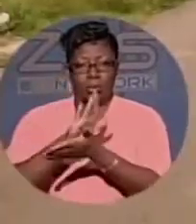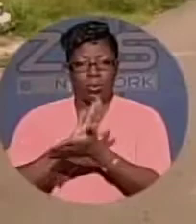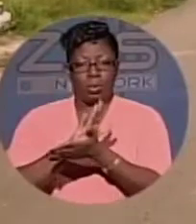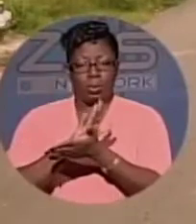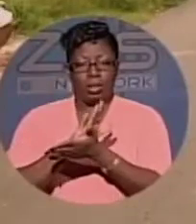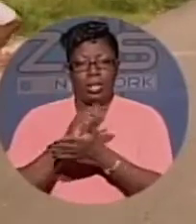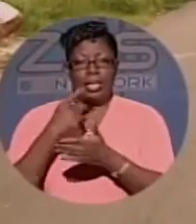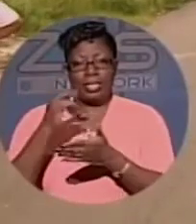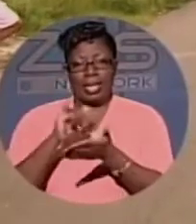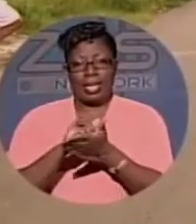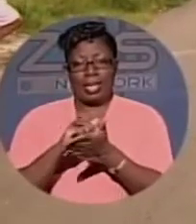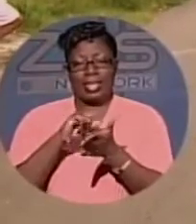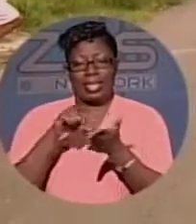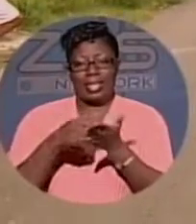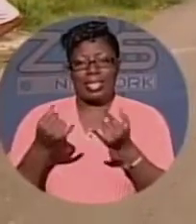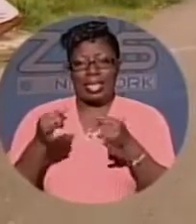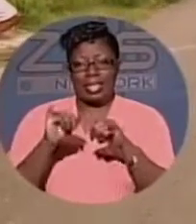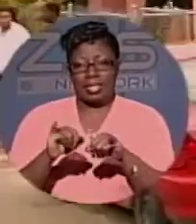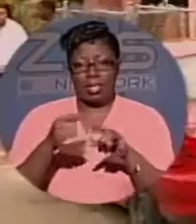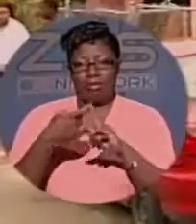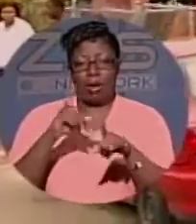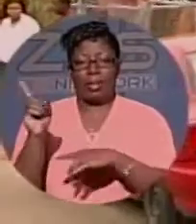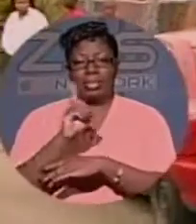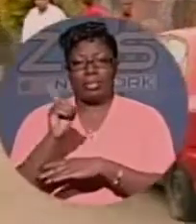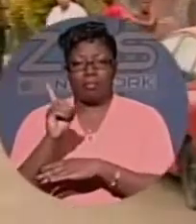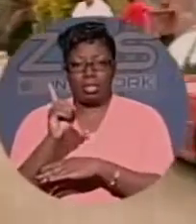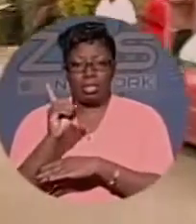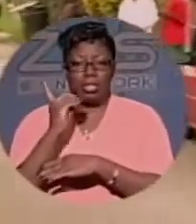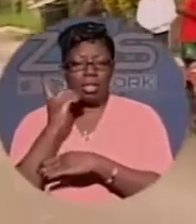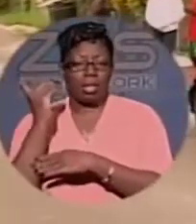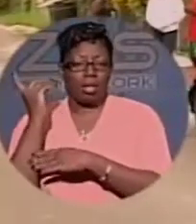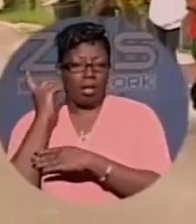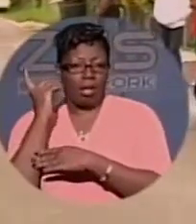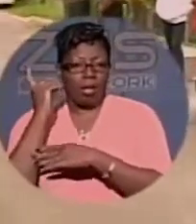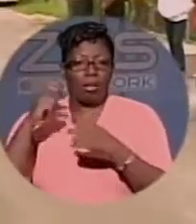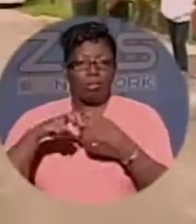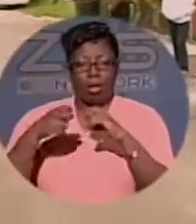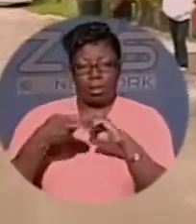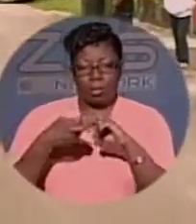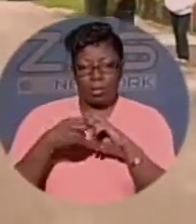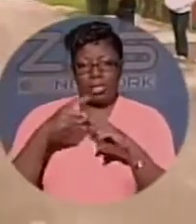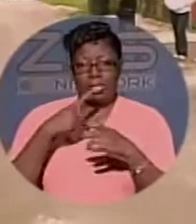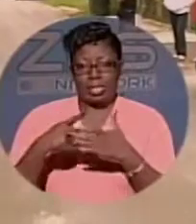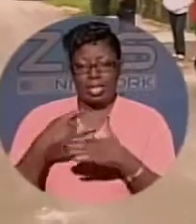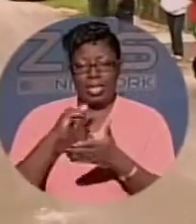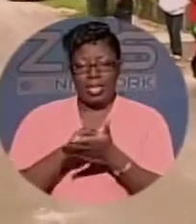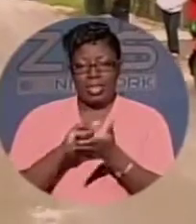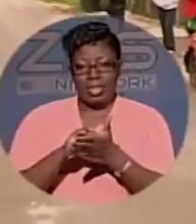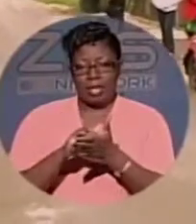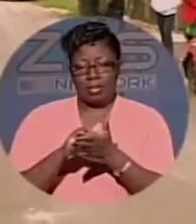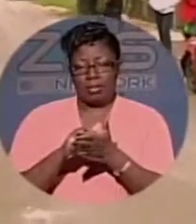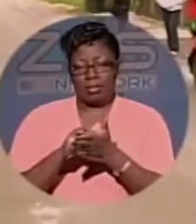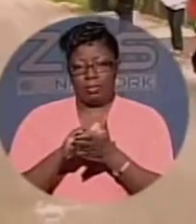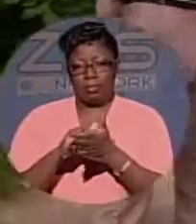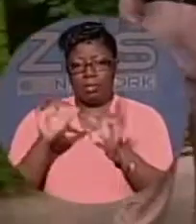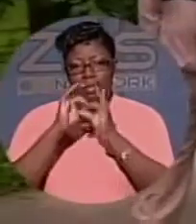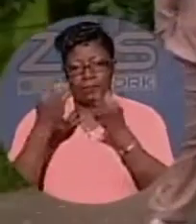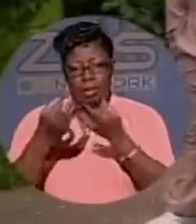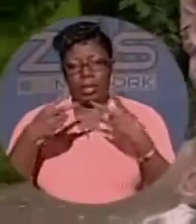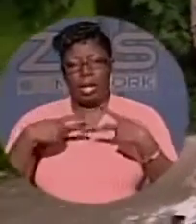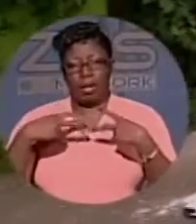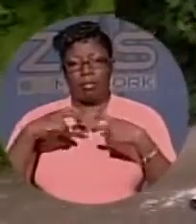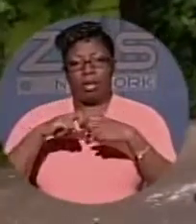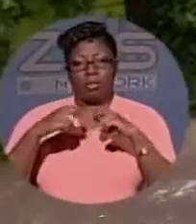maintains that this incident surfaced from a domestic dispute, he's advising families facing hostility or tension to address it